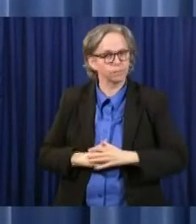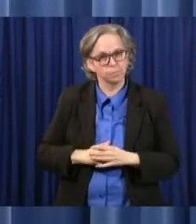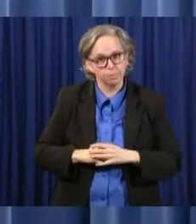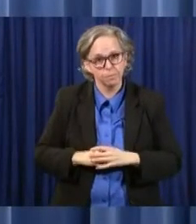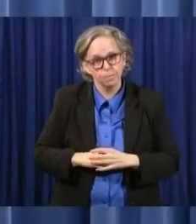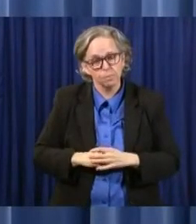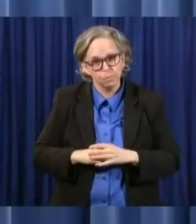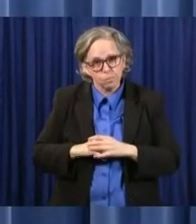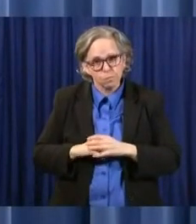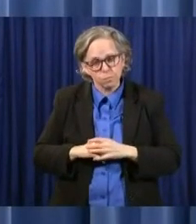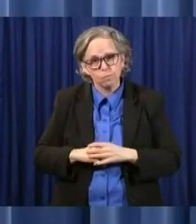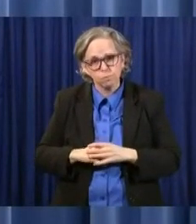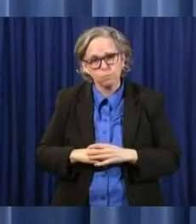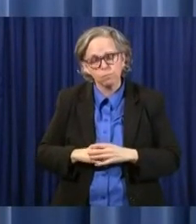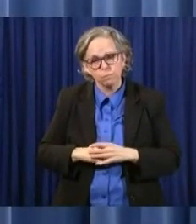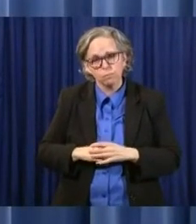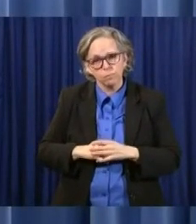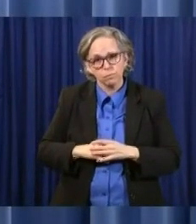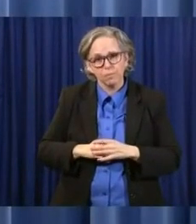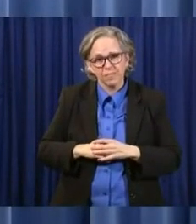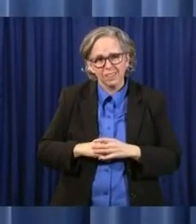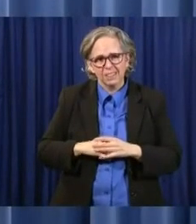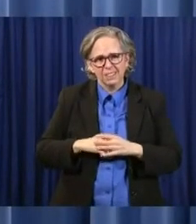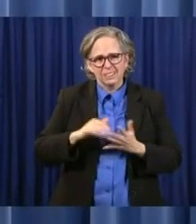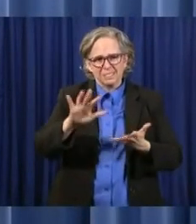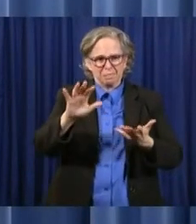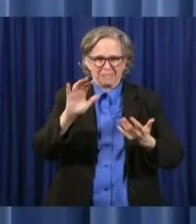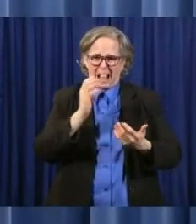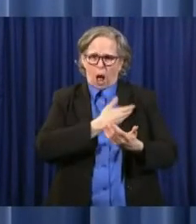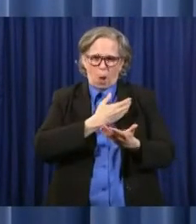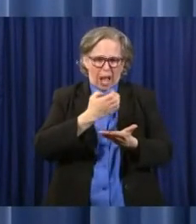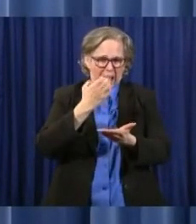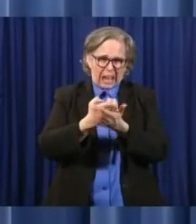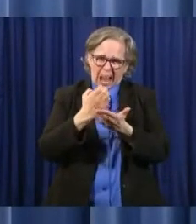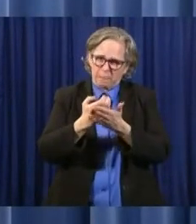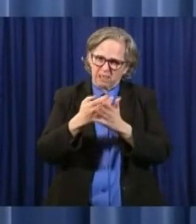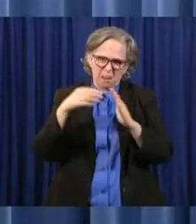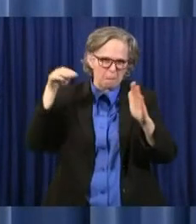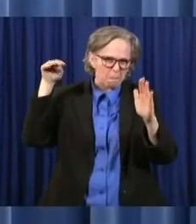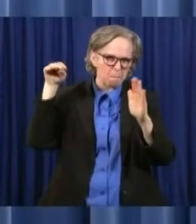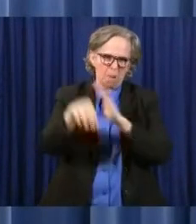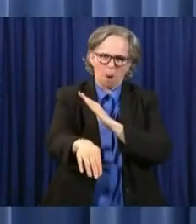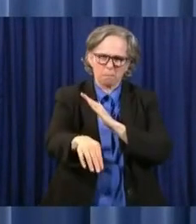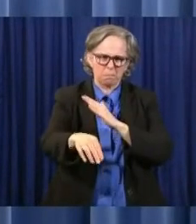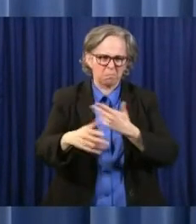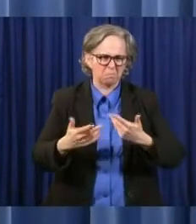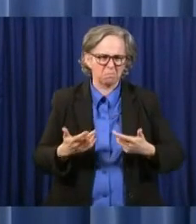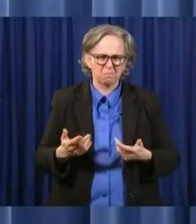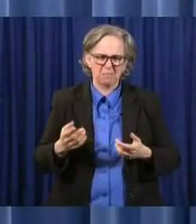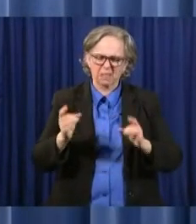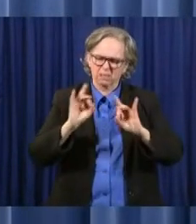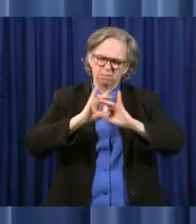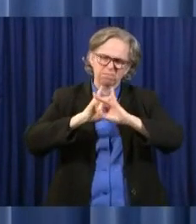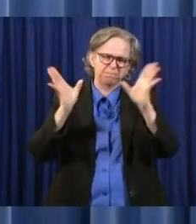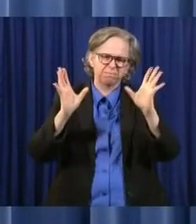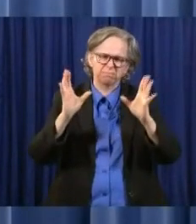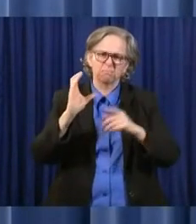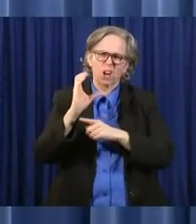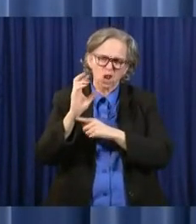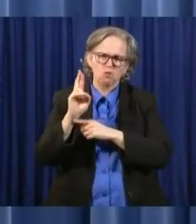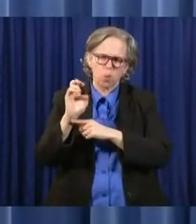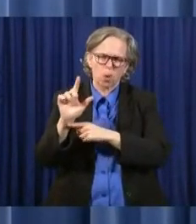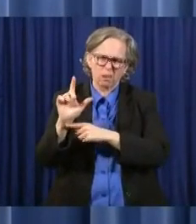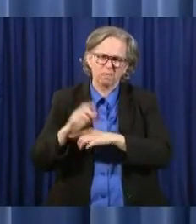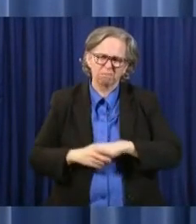The cruel nature of an economic downturn is that at the time when you are in need of a social safety